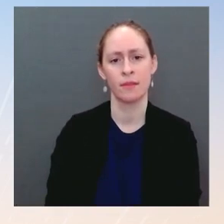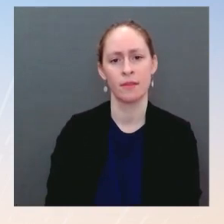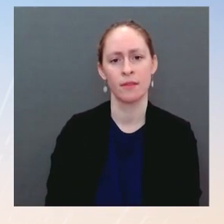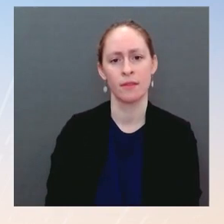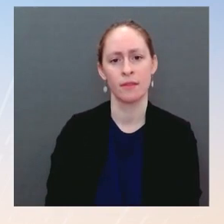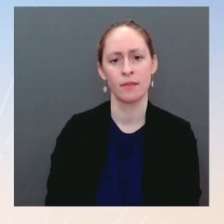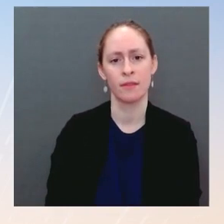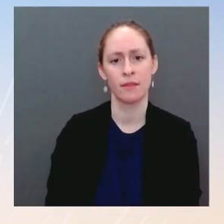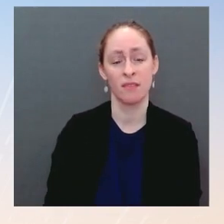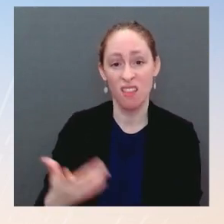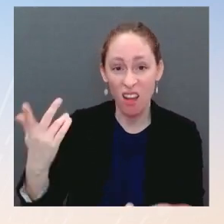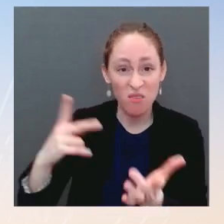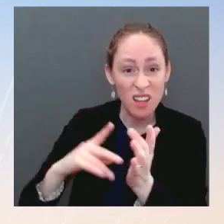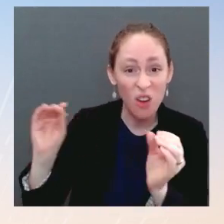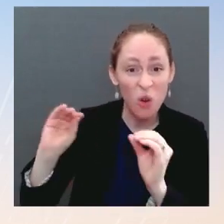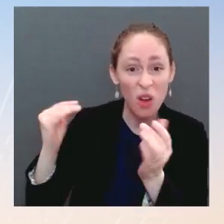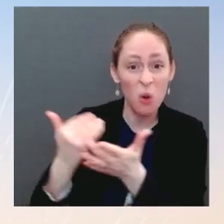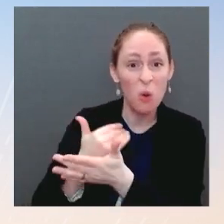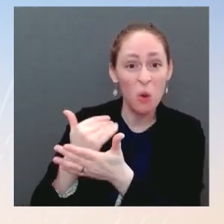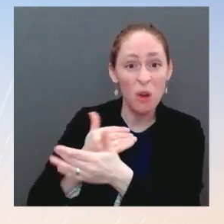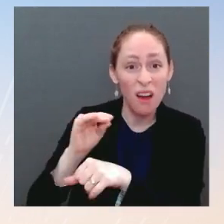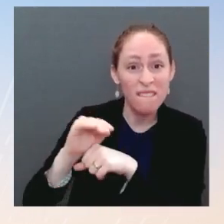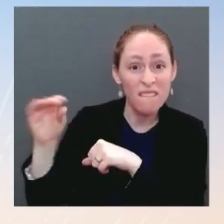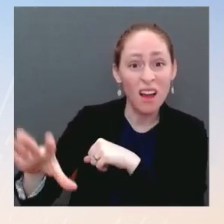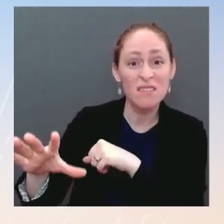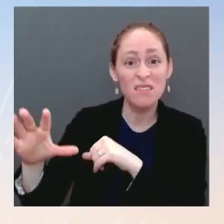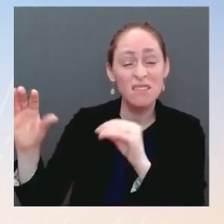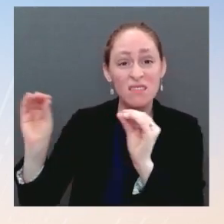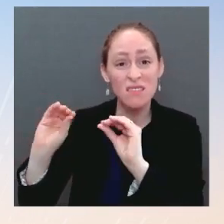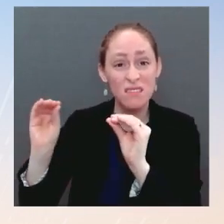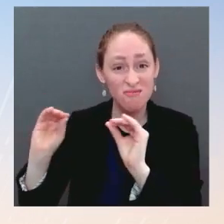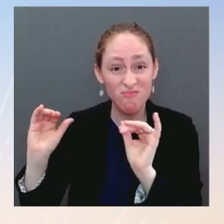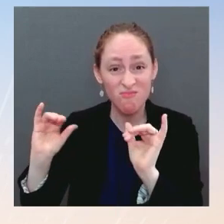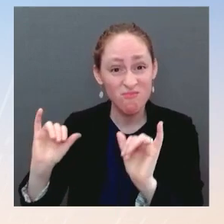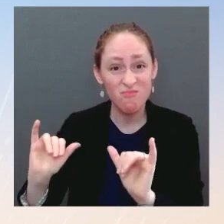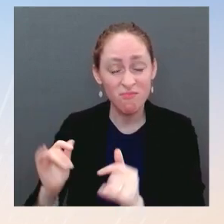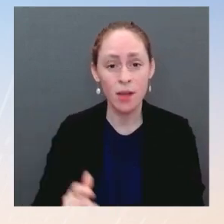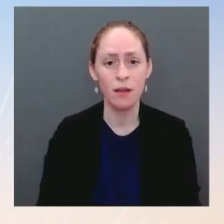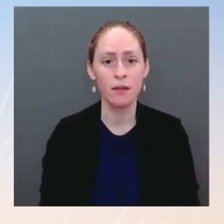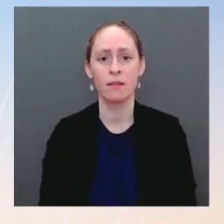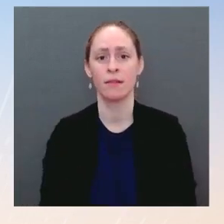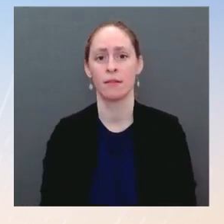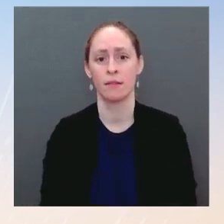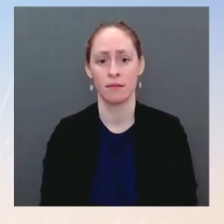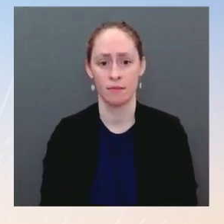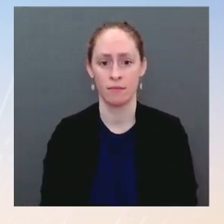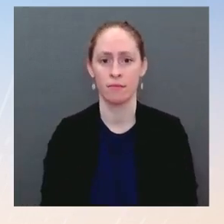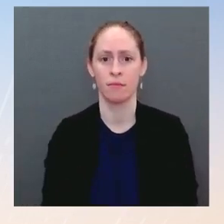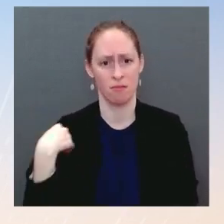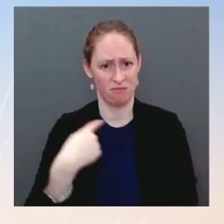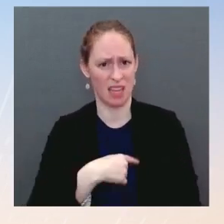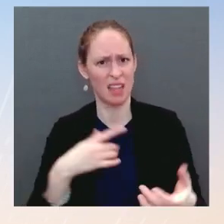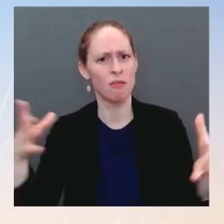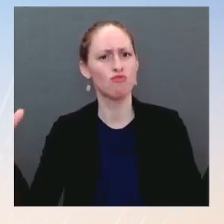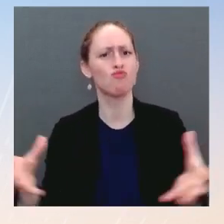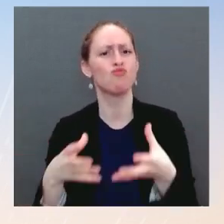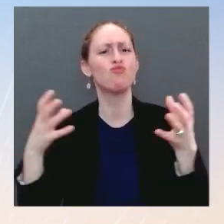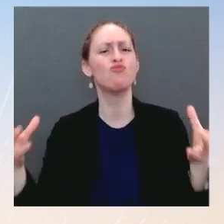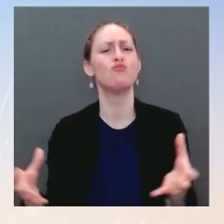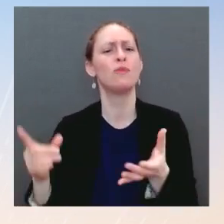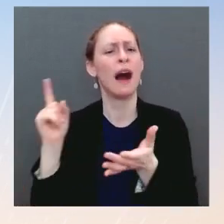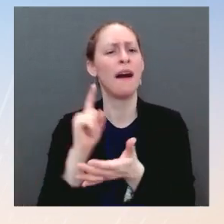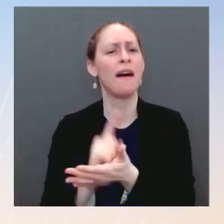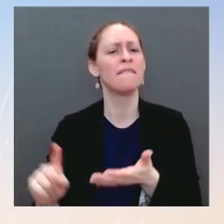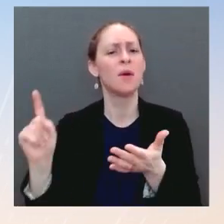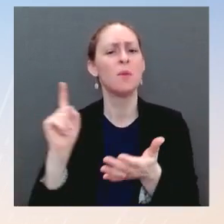to? Ms. Again, we do briefings with our public health officials every week, multiple times a week. And I think what's most important to note is